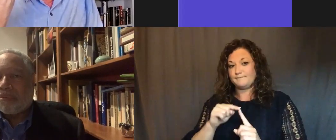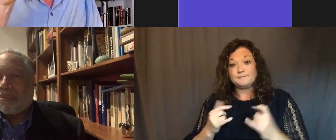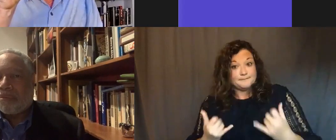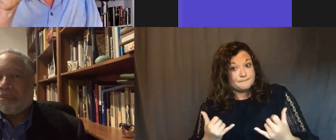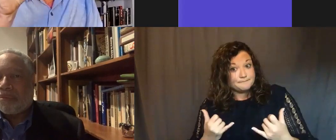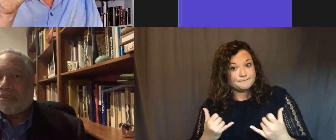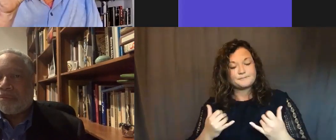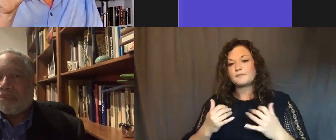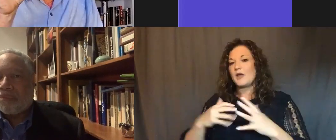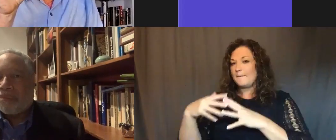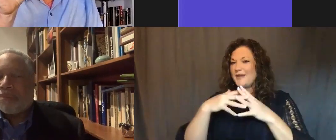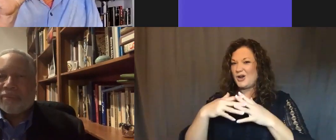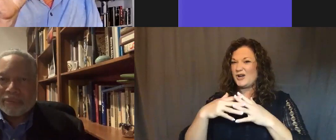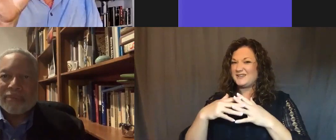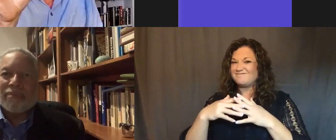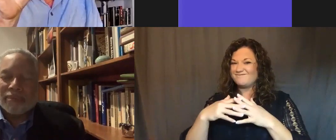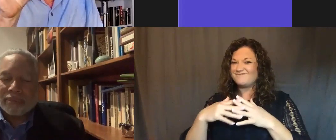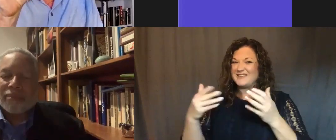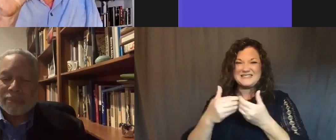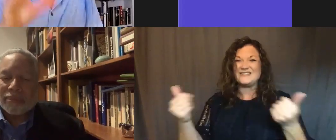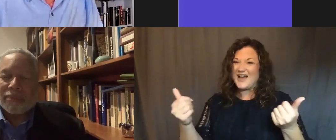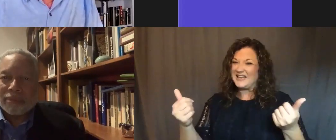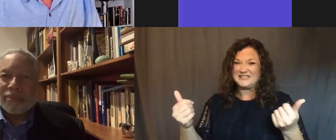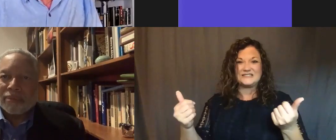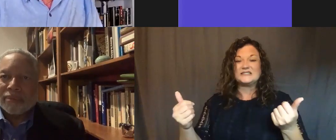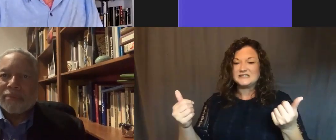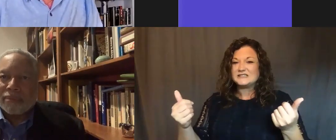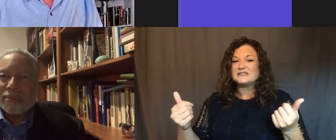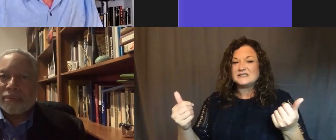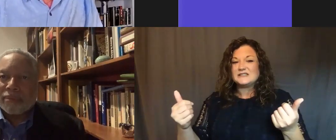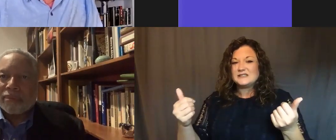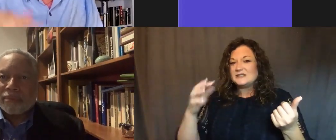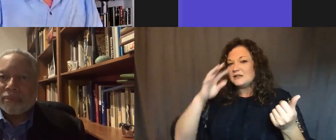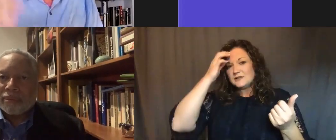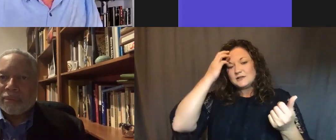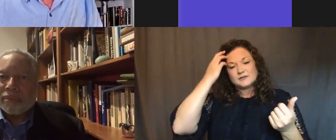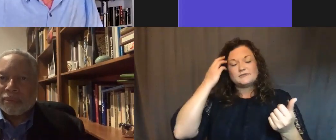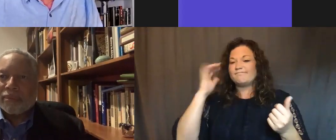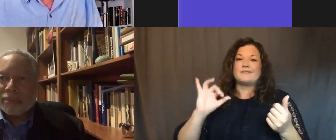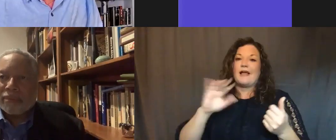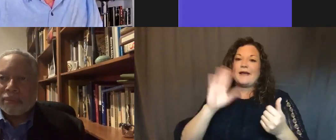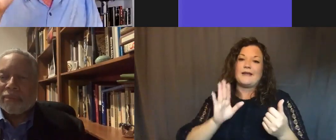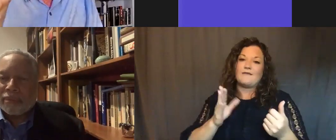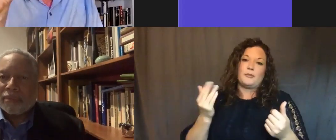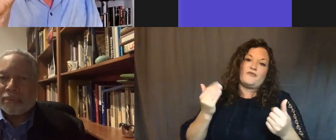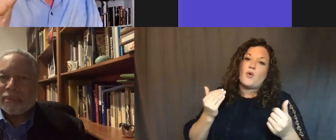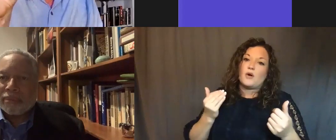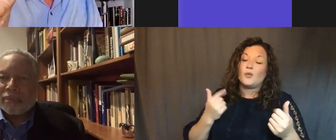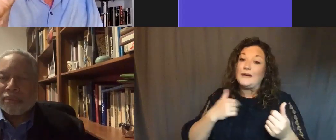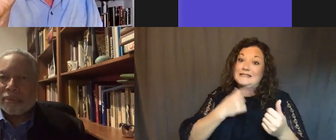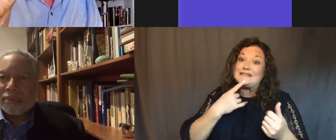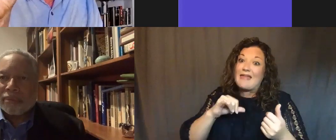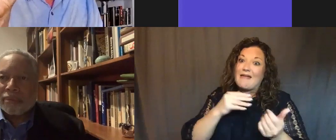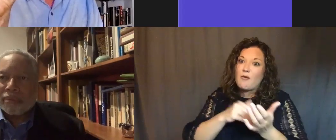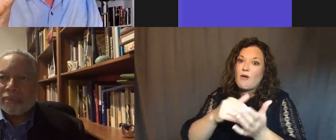Today, America is divided in a partisan way, as in no other time. We say that frequently. But a lot of that is